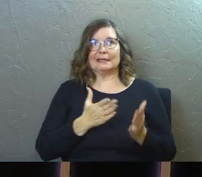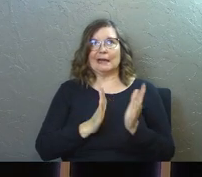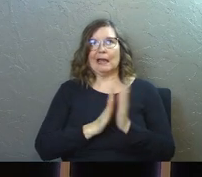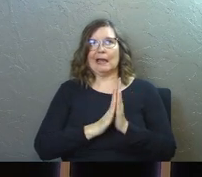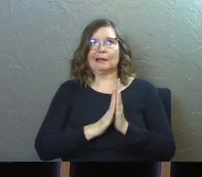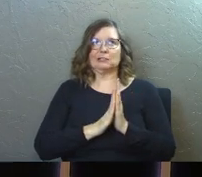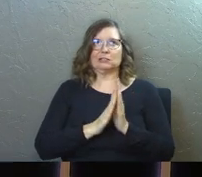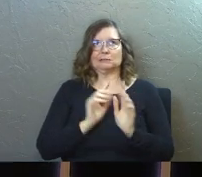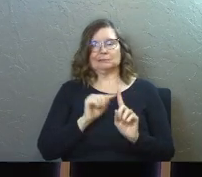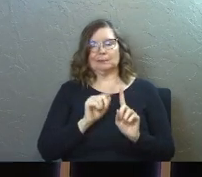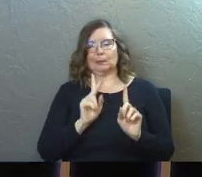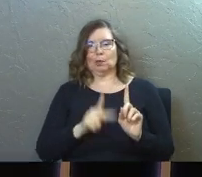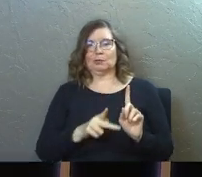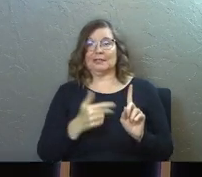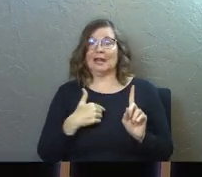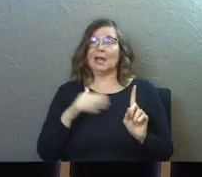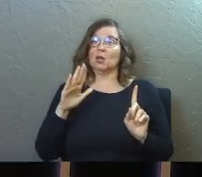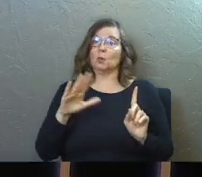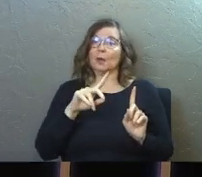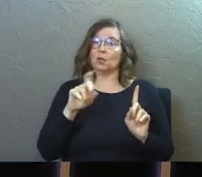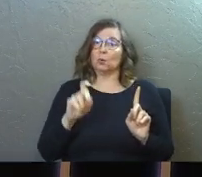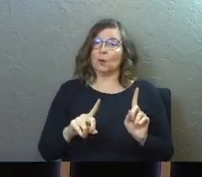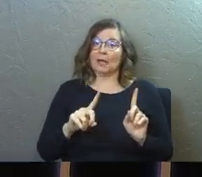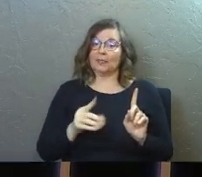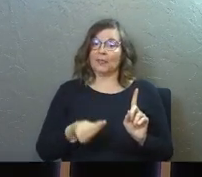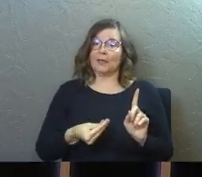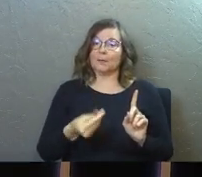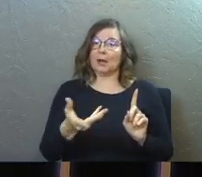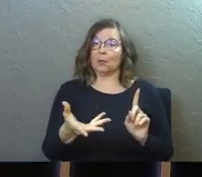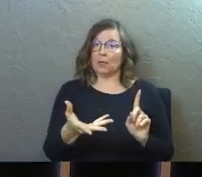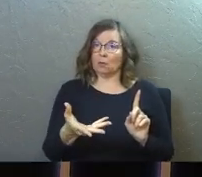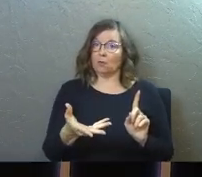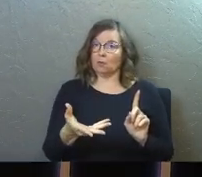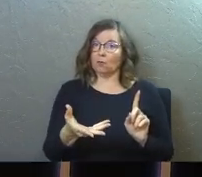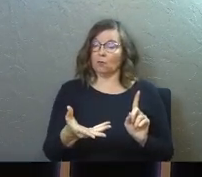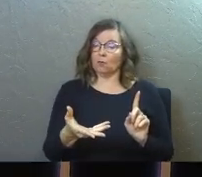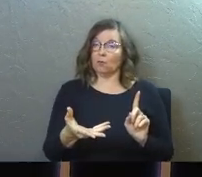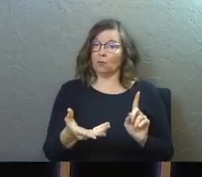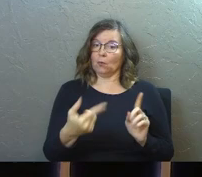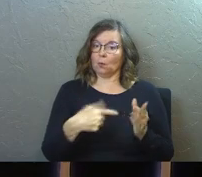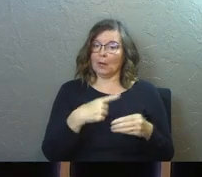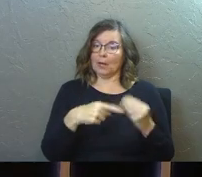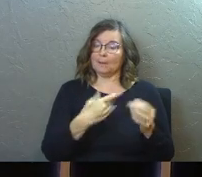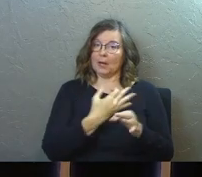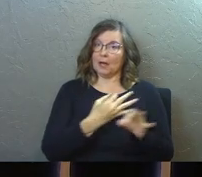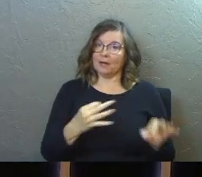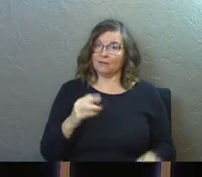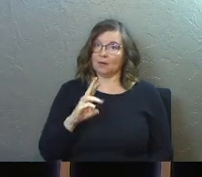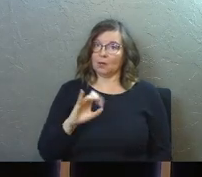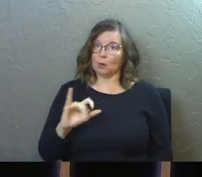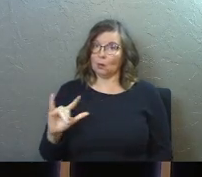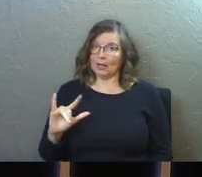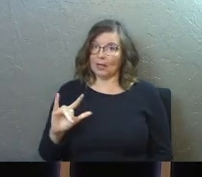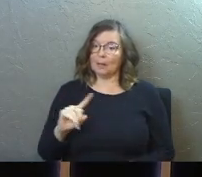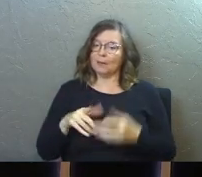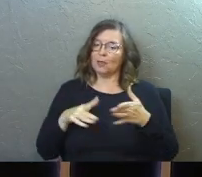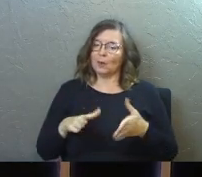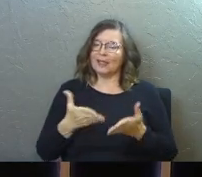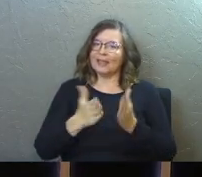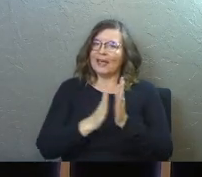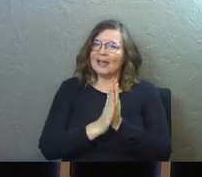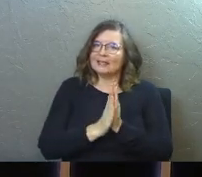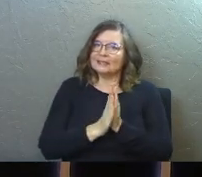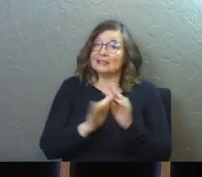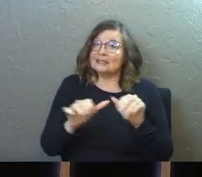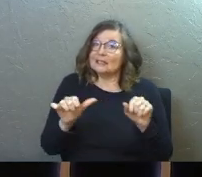person had a great question. They put out there, what about free will? But the way they asked it